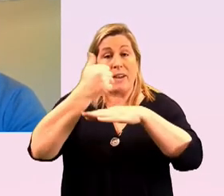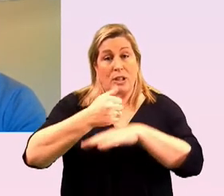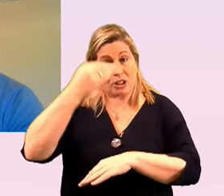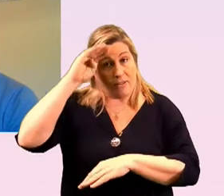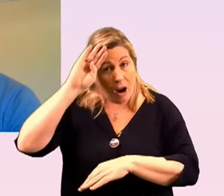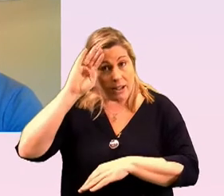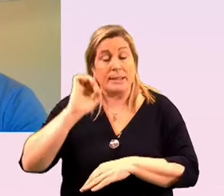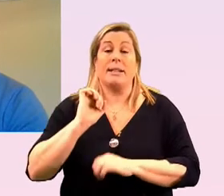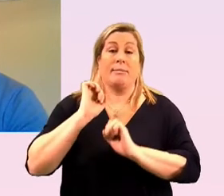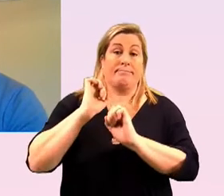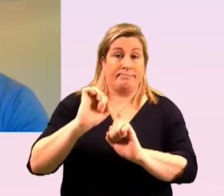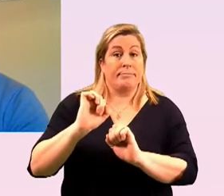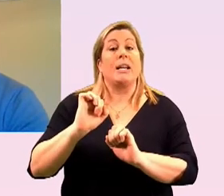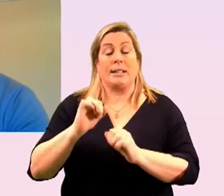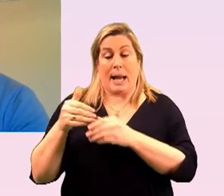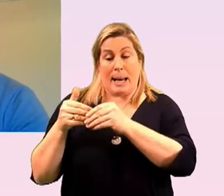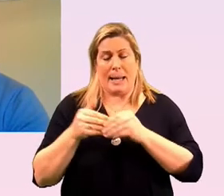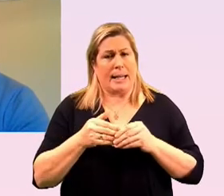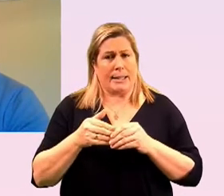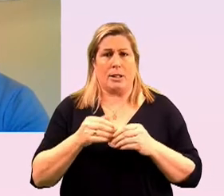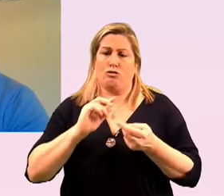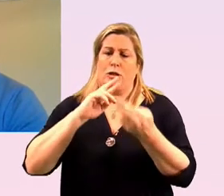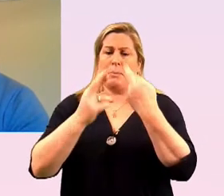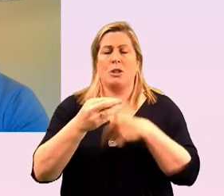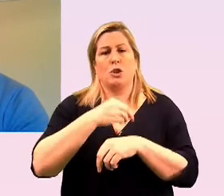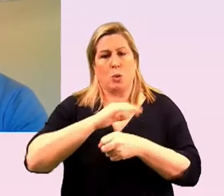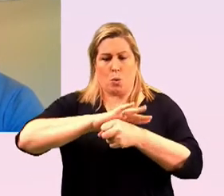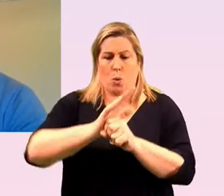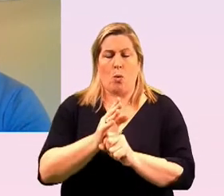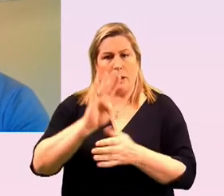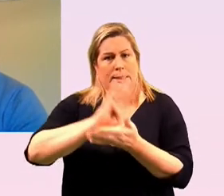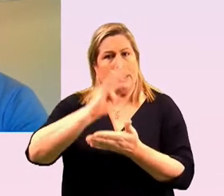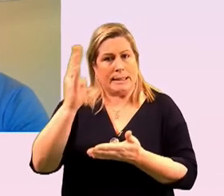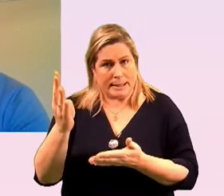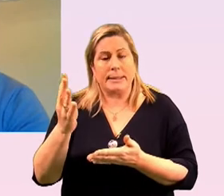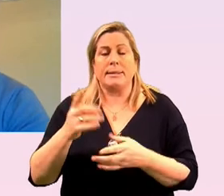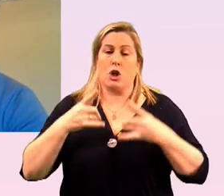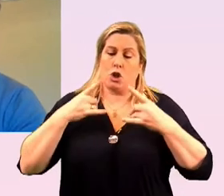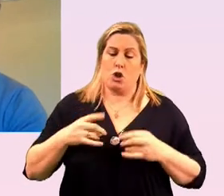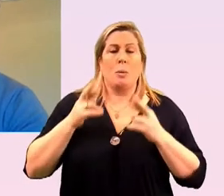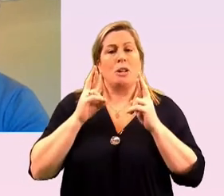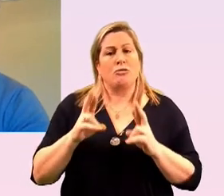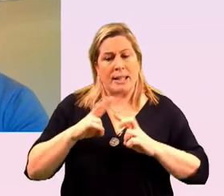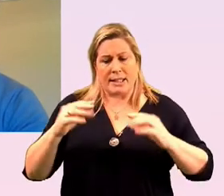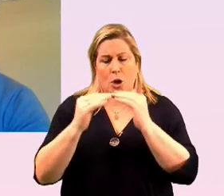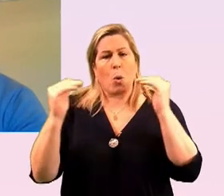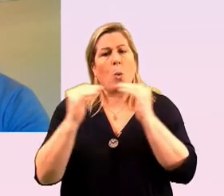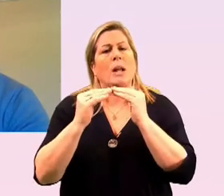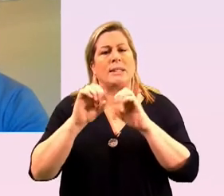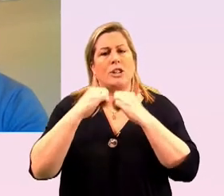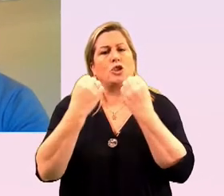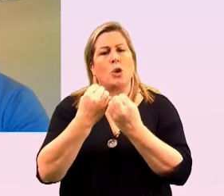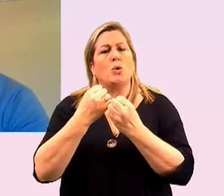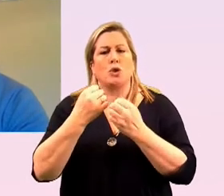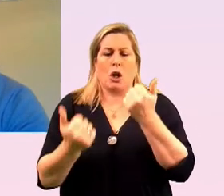and there she is leading the response to covet 19 a human rights equality and social justice champion